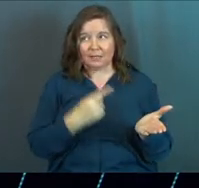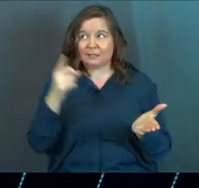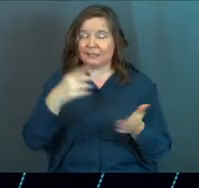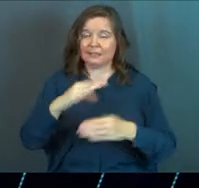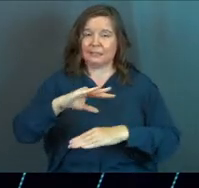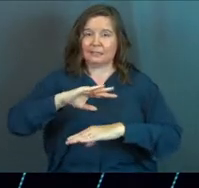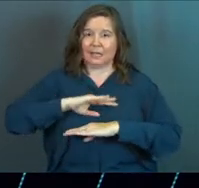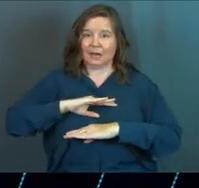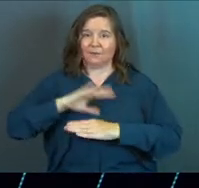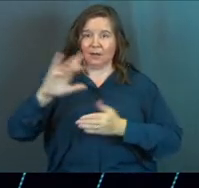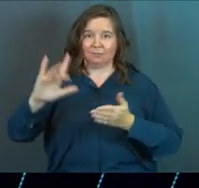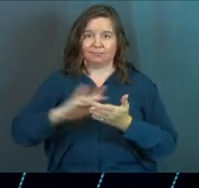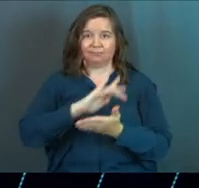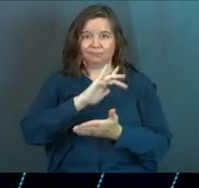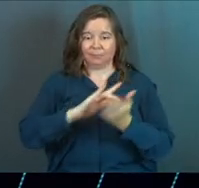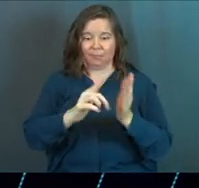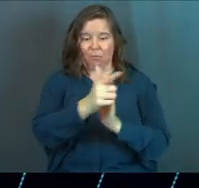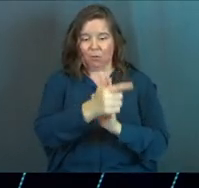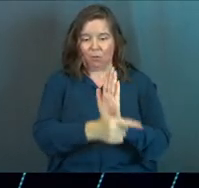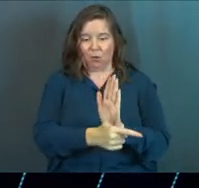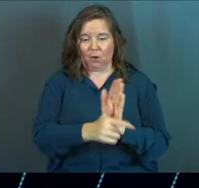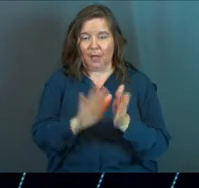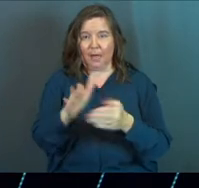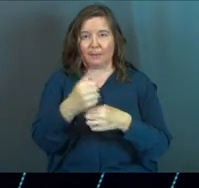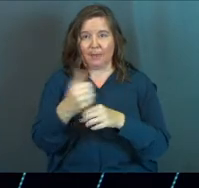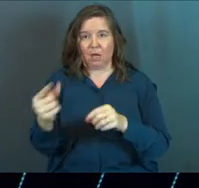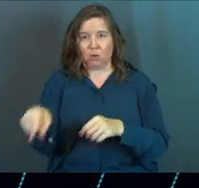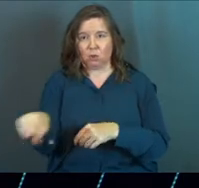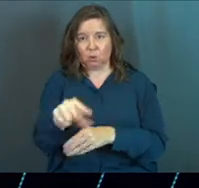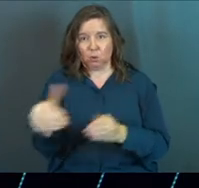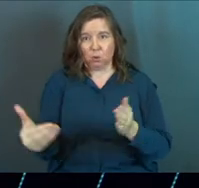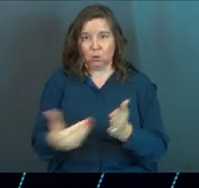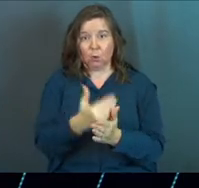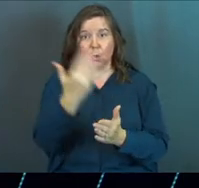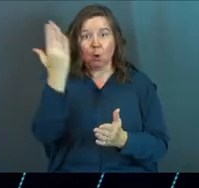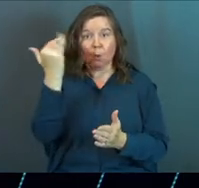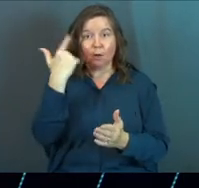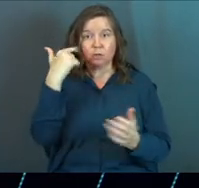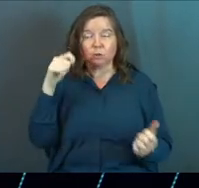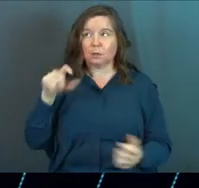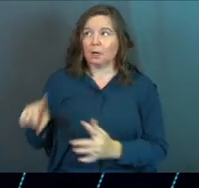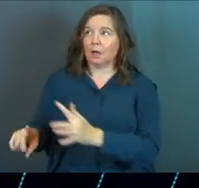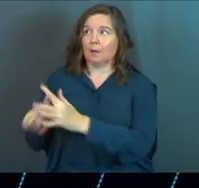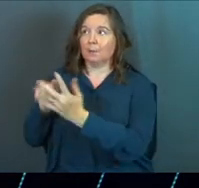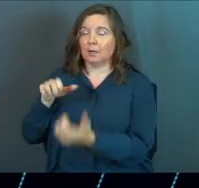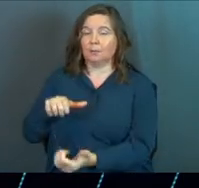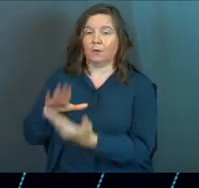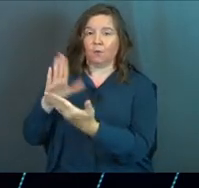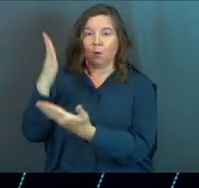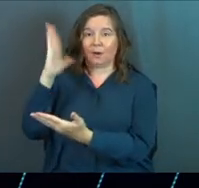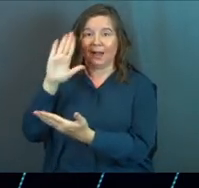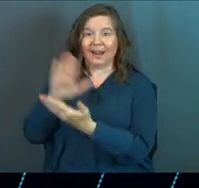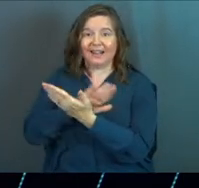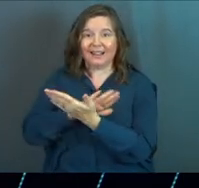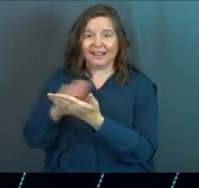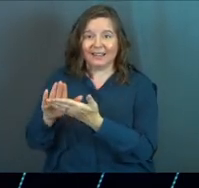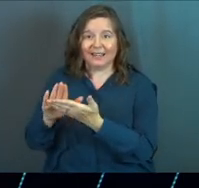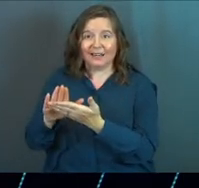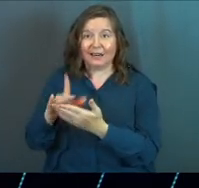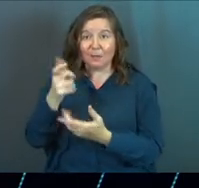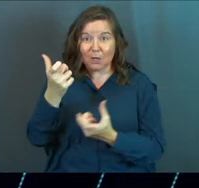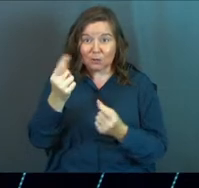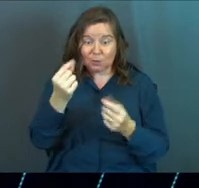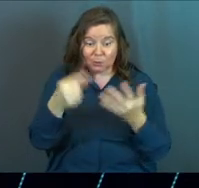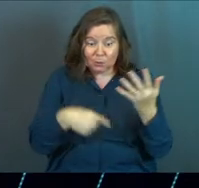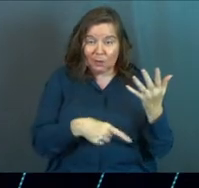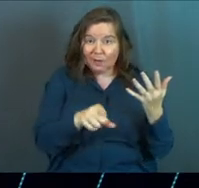satisfied the requirements of the law and he made you new so that you can appear before God clean, not because of anything that you've done, but because everything that